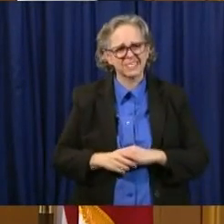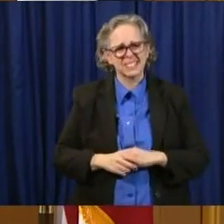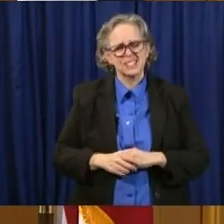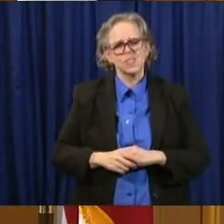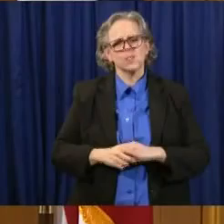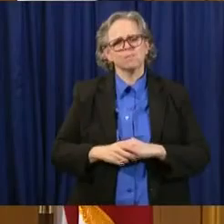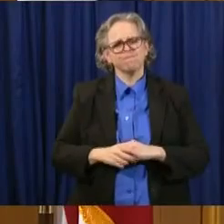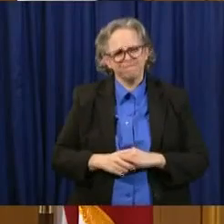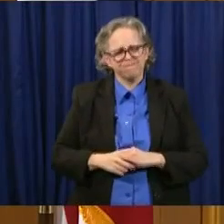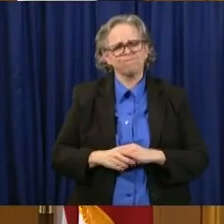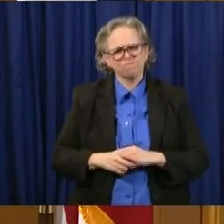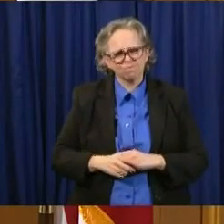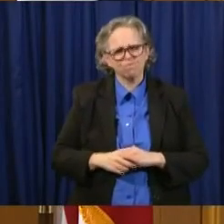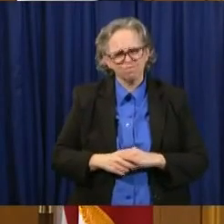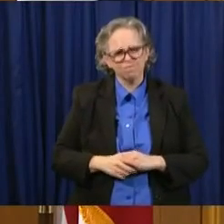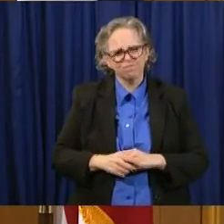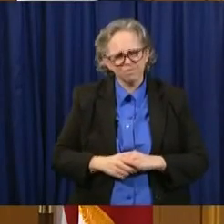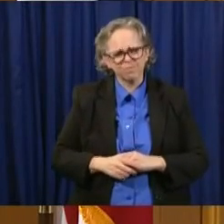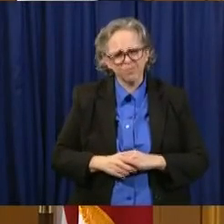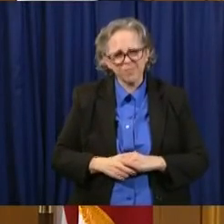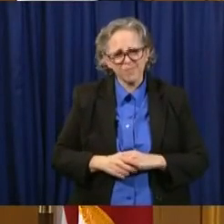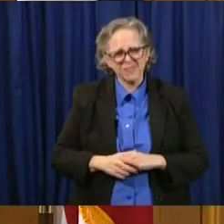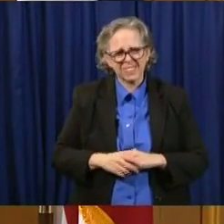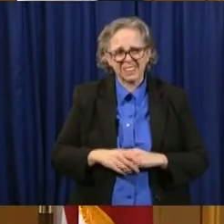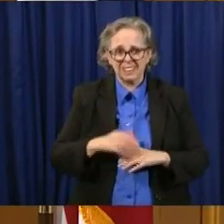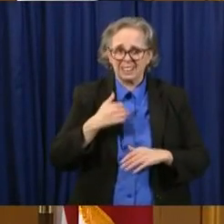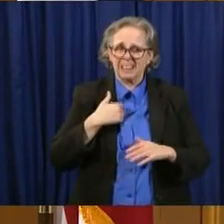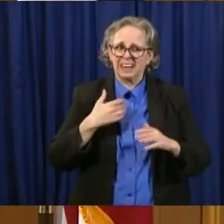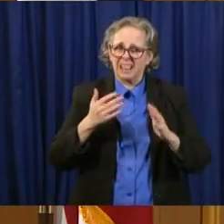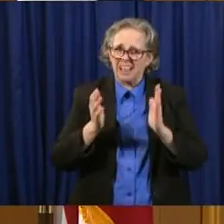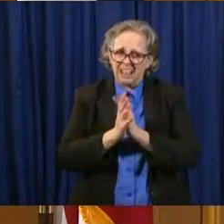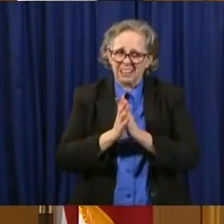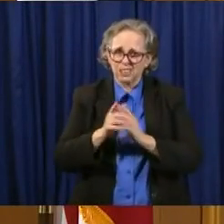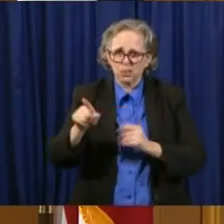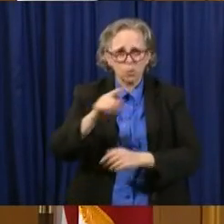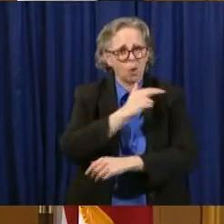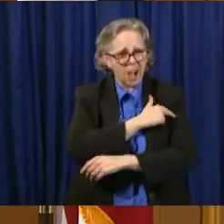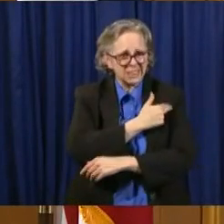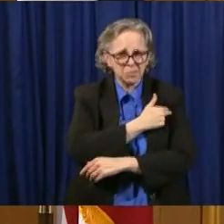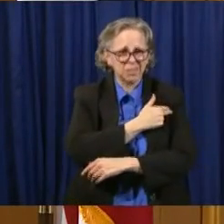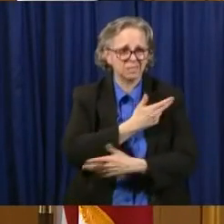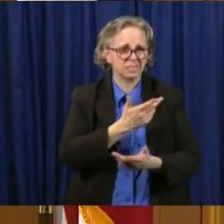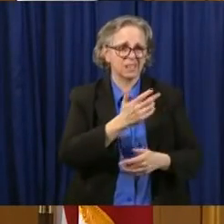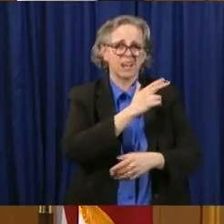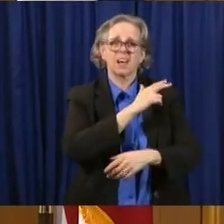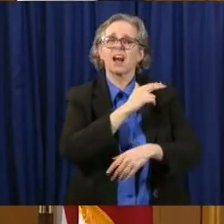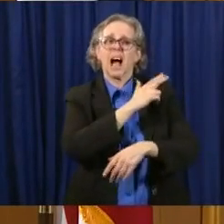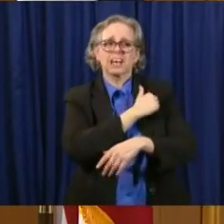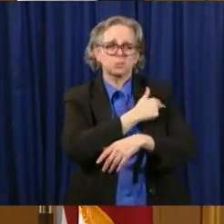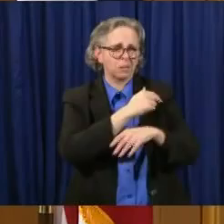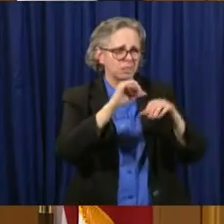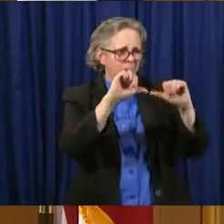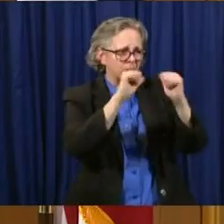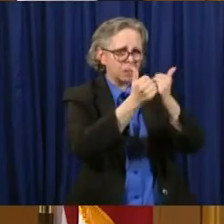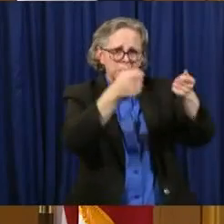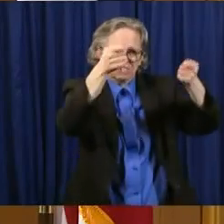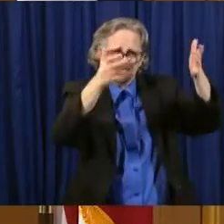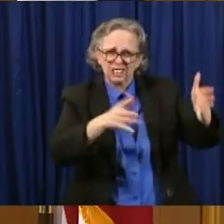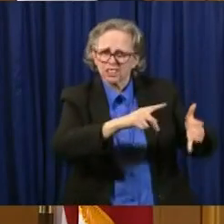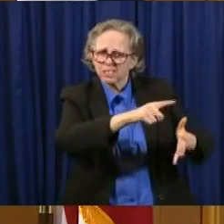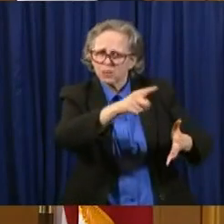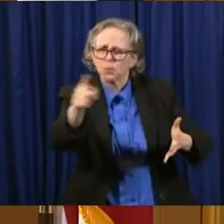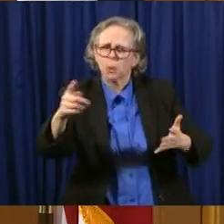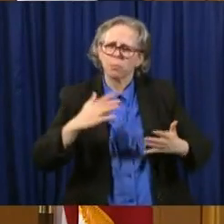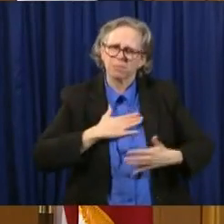I've asked them, uh, though, as they put the plan together to still be mindful of the PPE